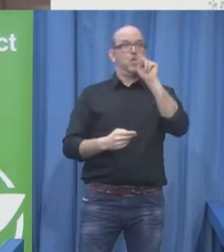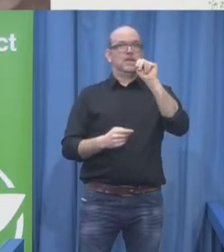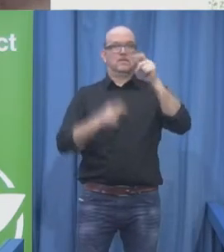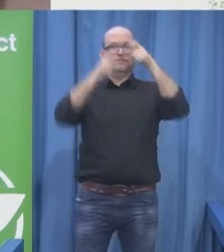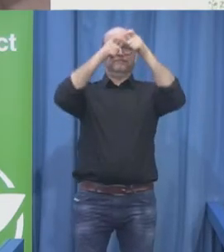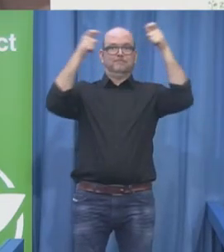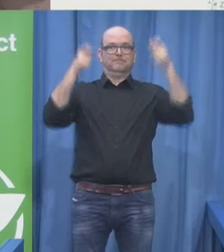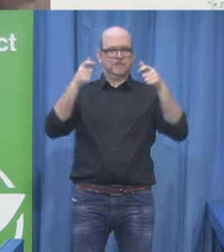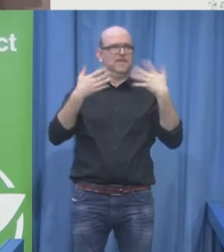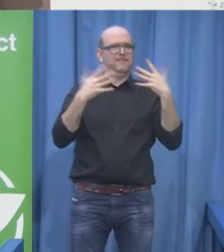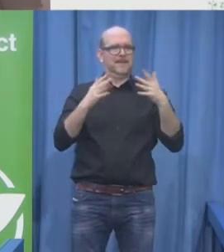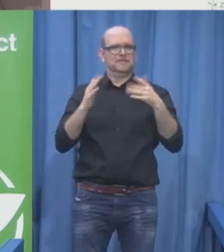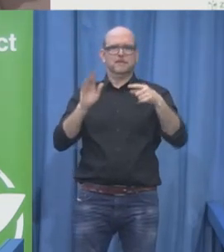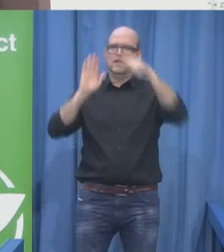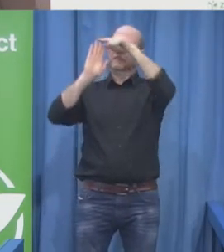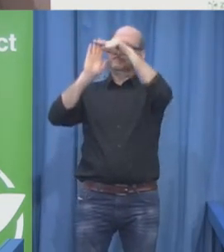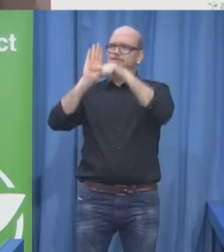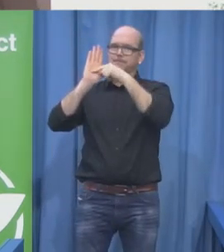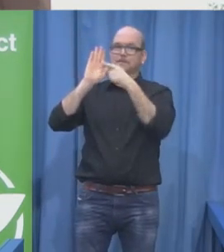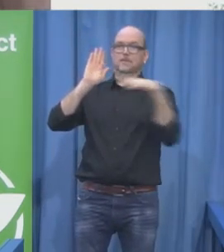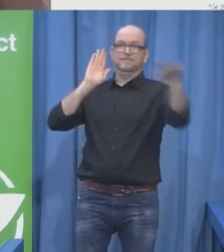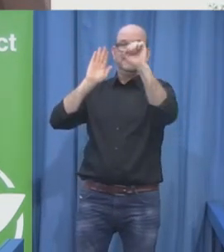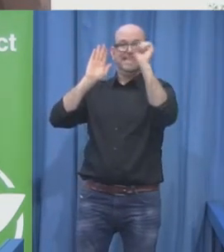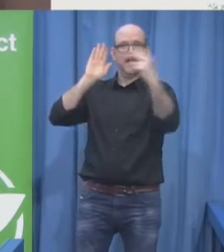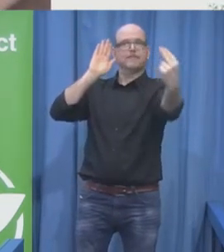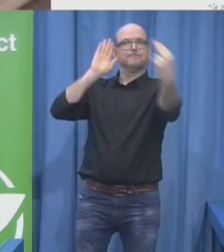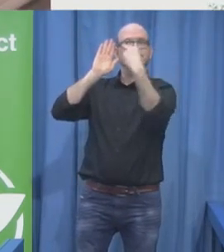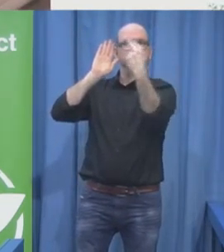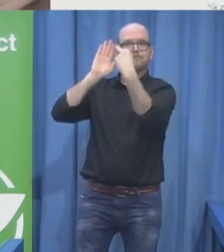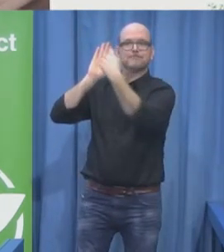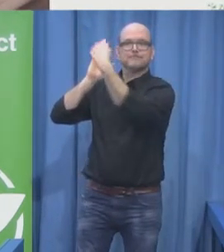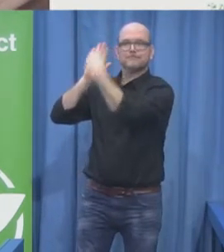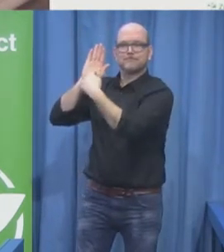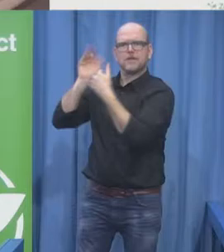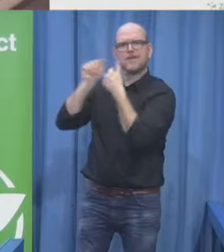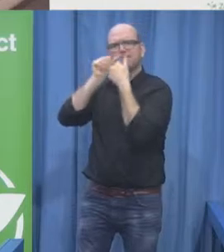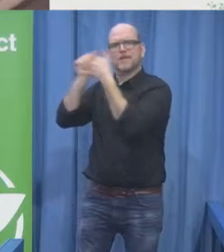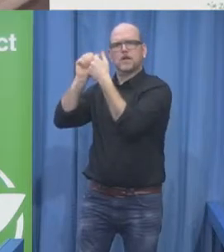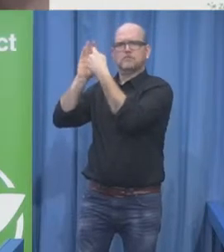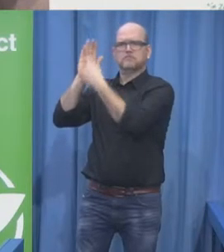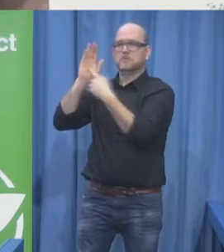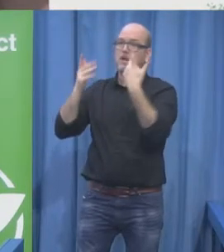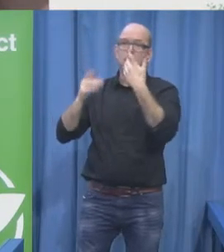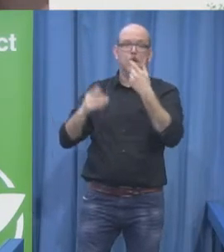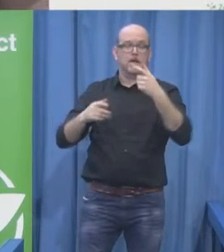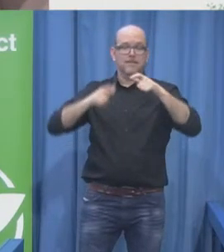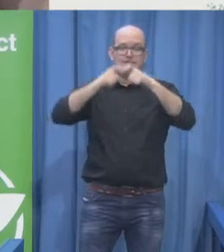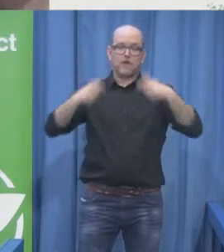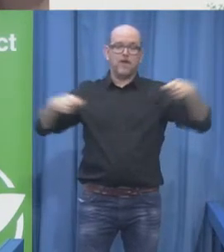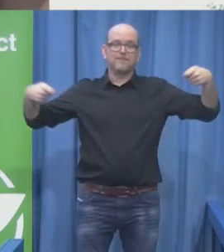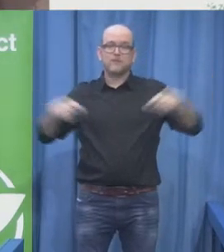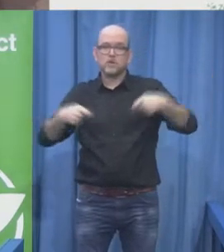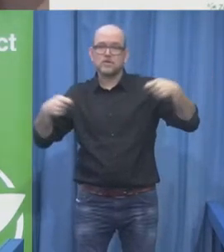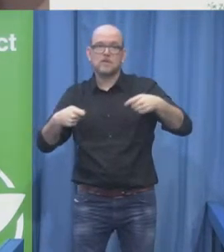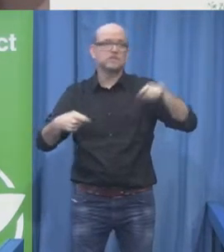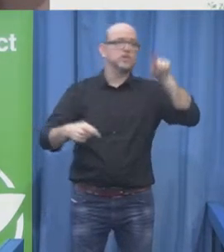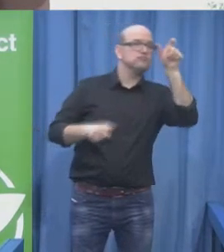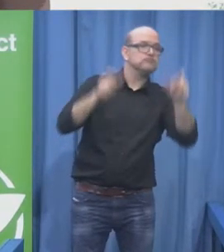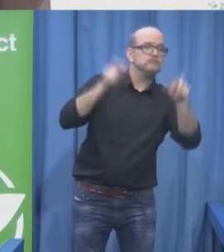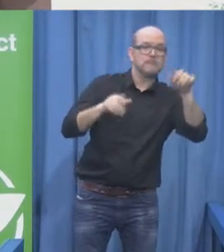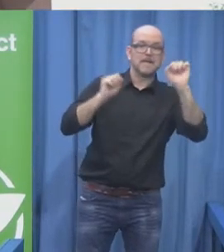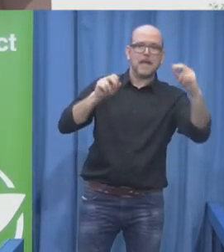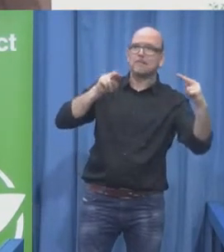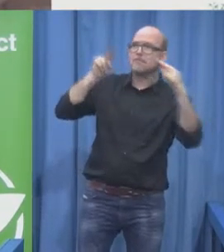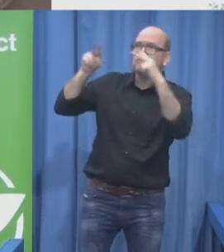or any other stakeholders that might be present here, even us as individuals, is to provide the necessary support